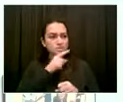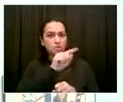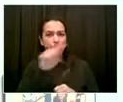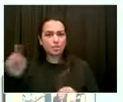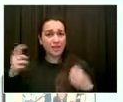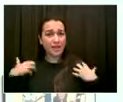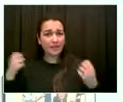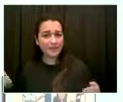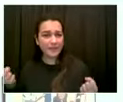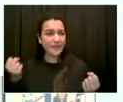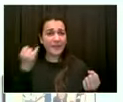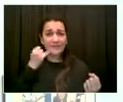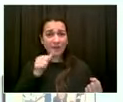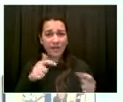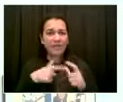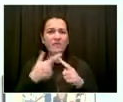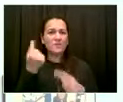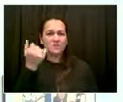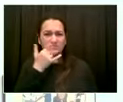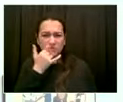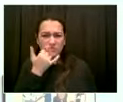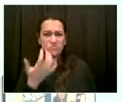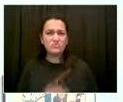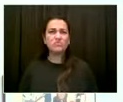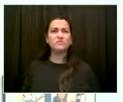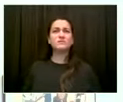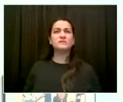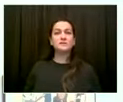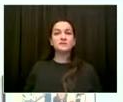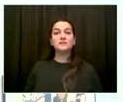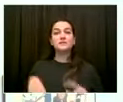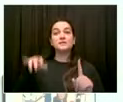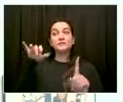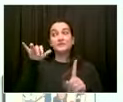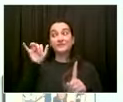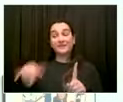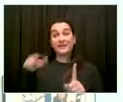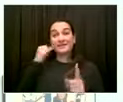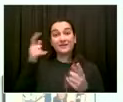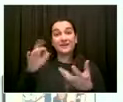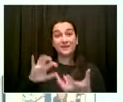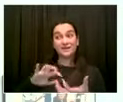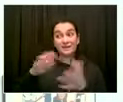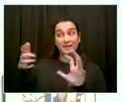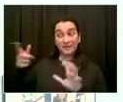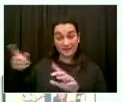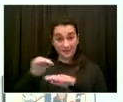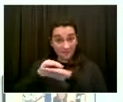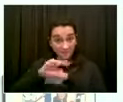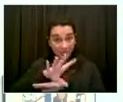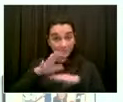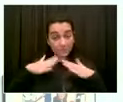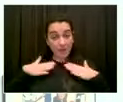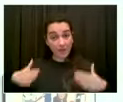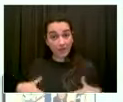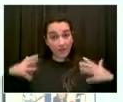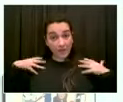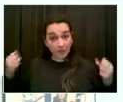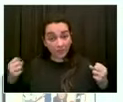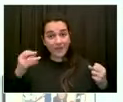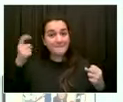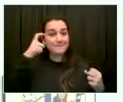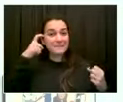And I do think that we have an opportunity to carry that forward as we emerge from the pandemic. So, I'd be happy to speak with you